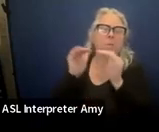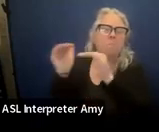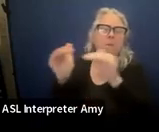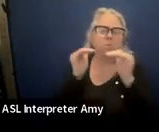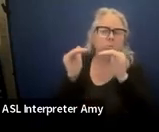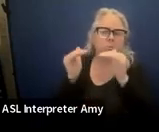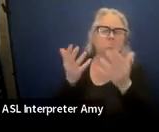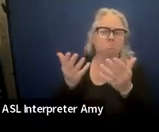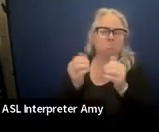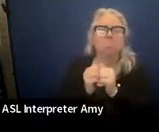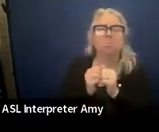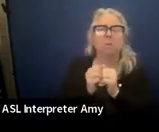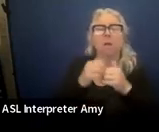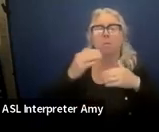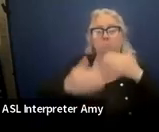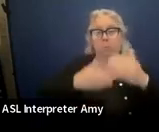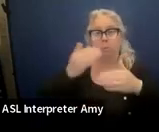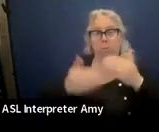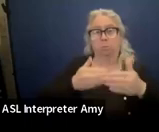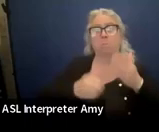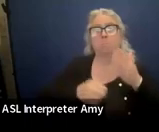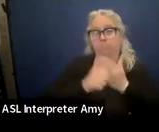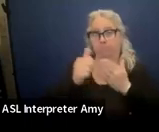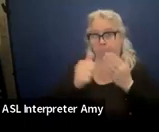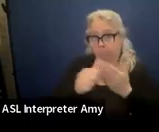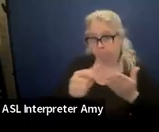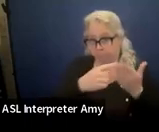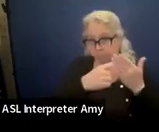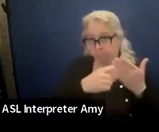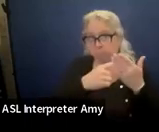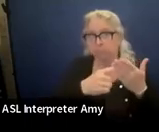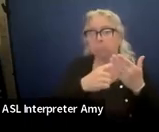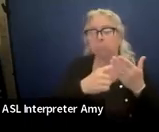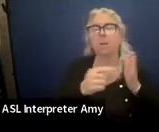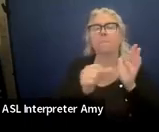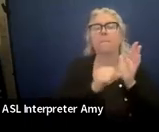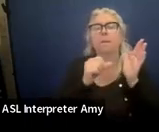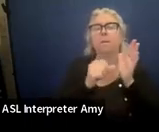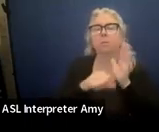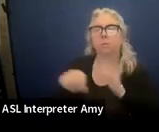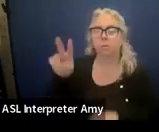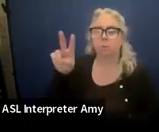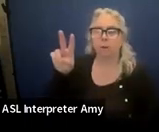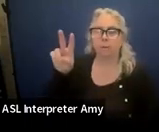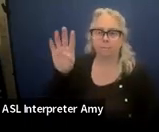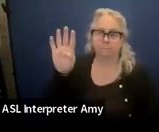And the procedural manual talks about this on page 24.